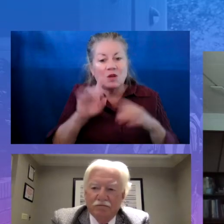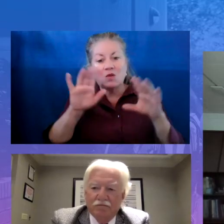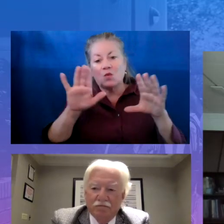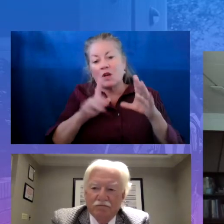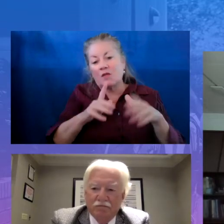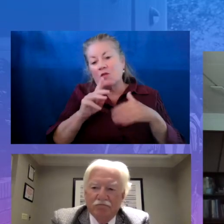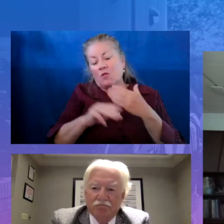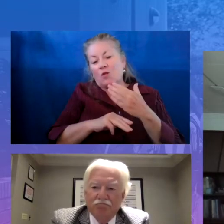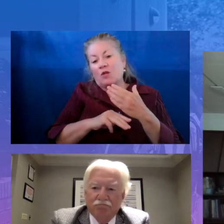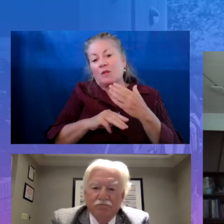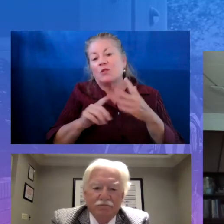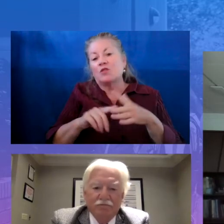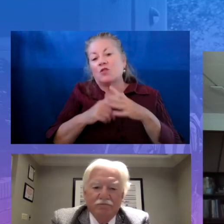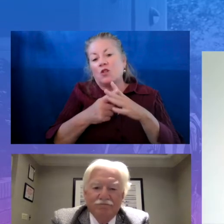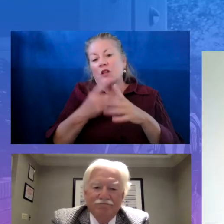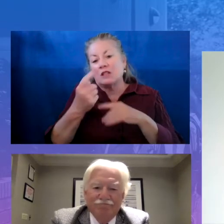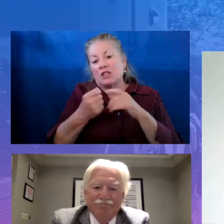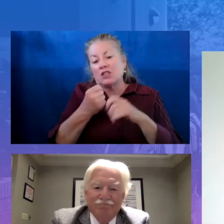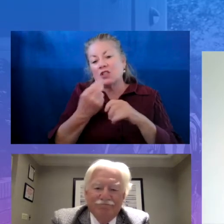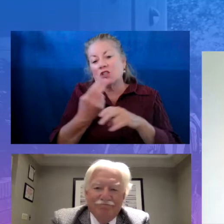this year using ESSER funds.